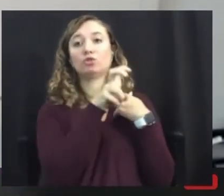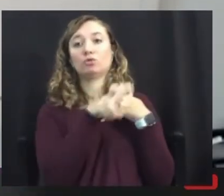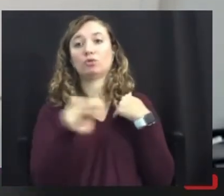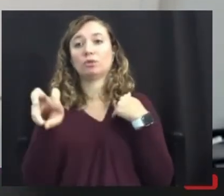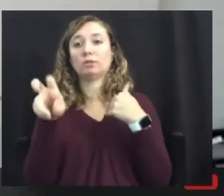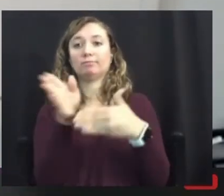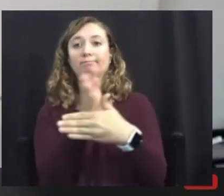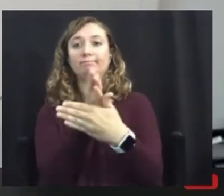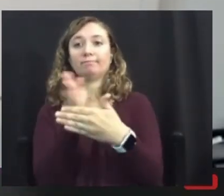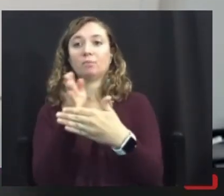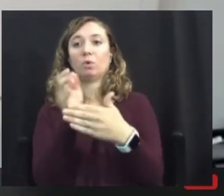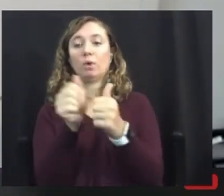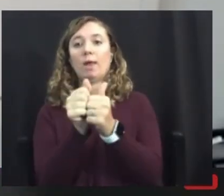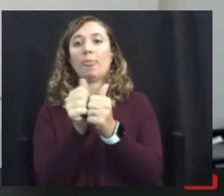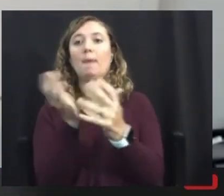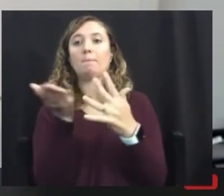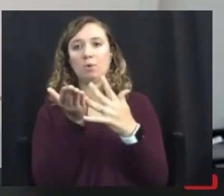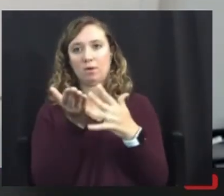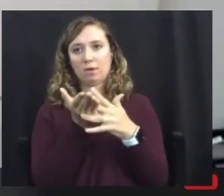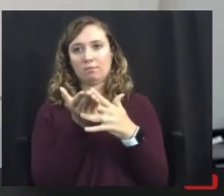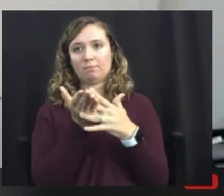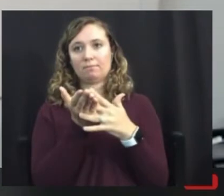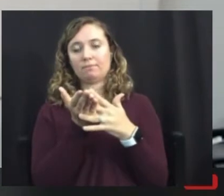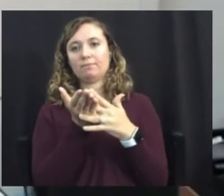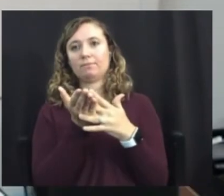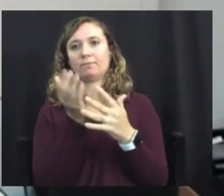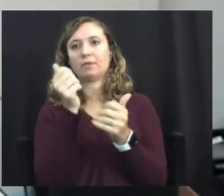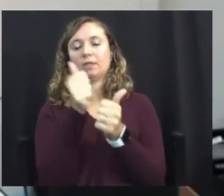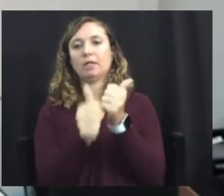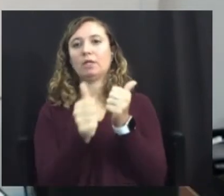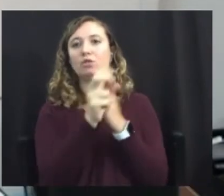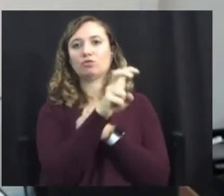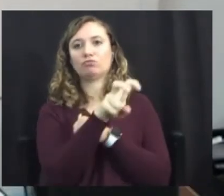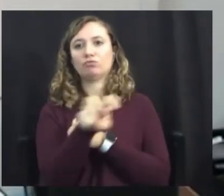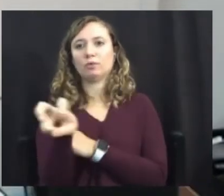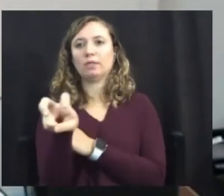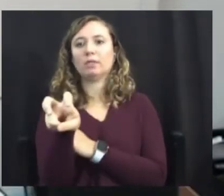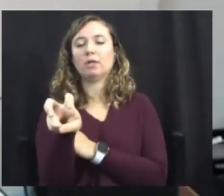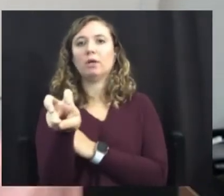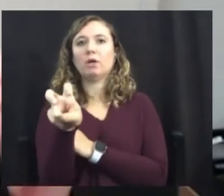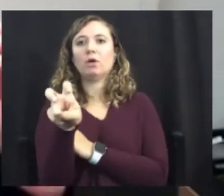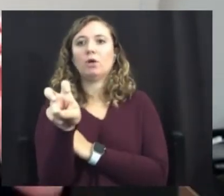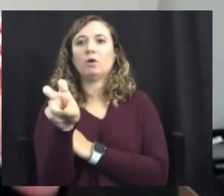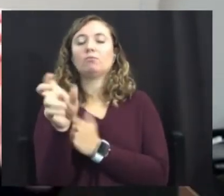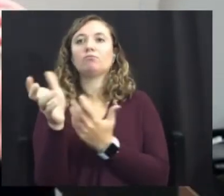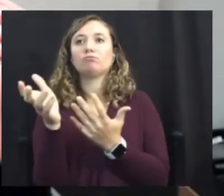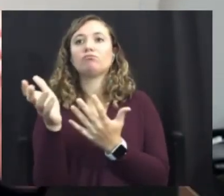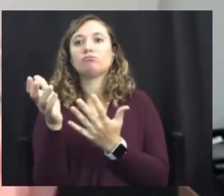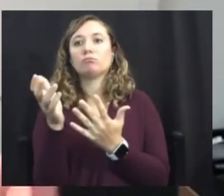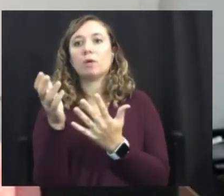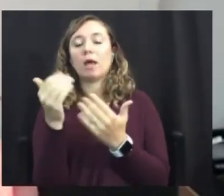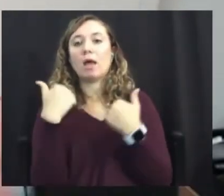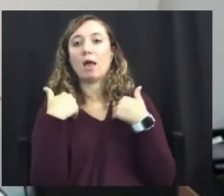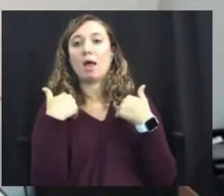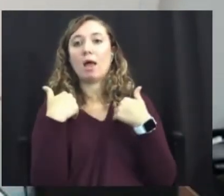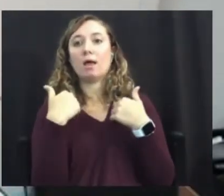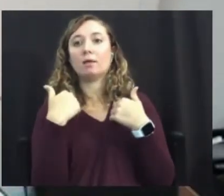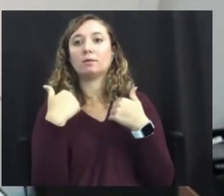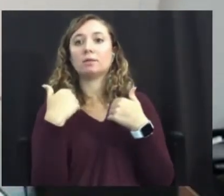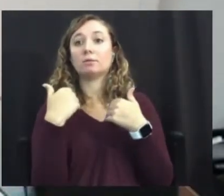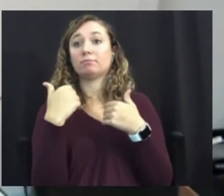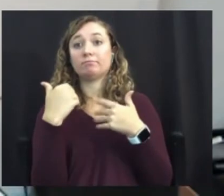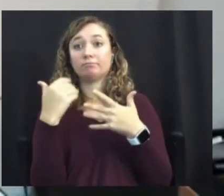with a break in between. These transition periods will be marked with, um, a, you know, a countdown